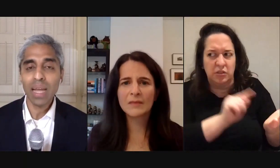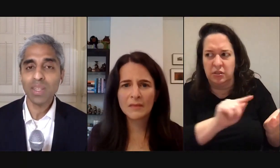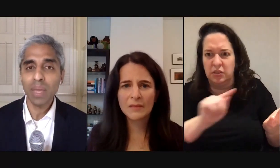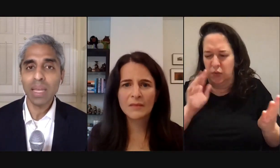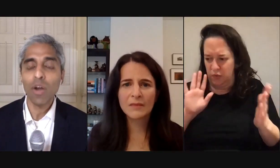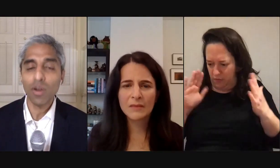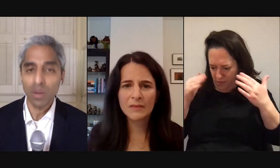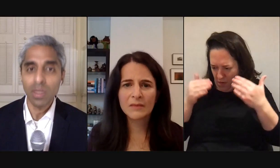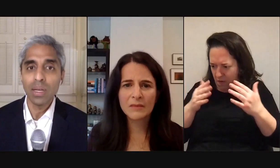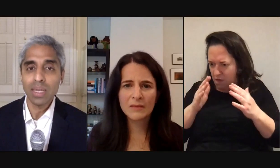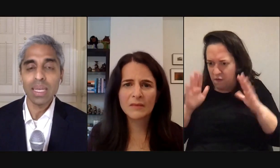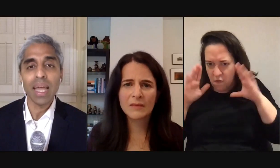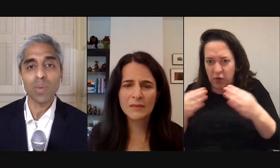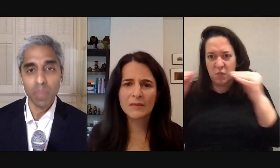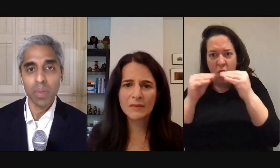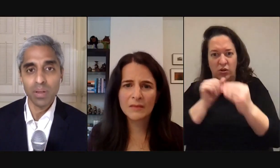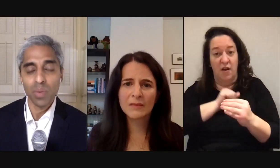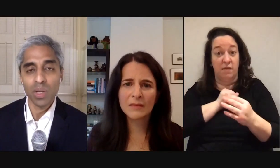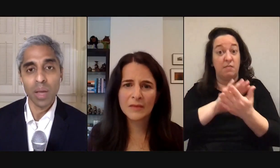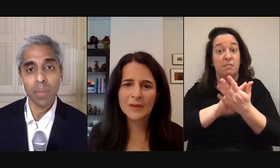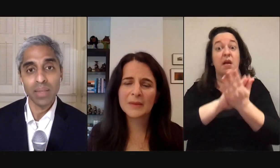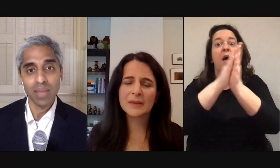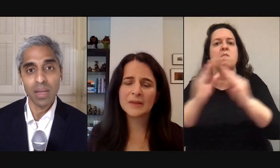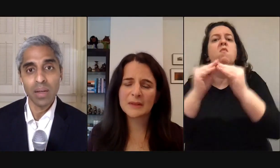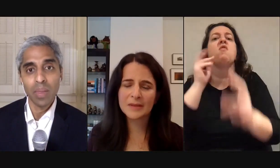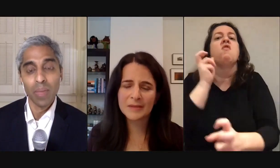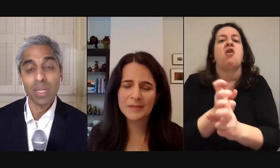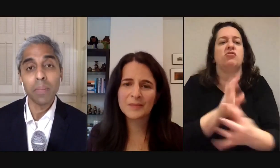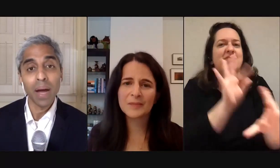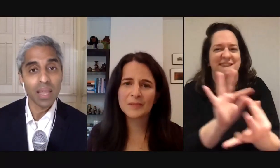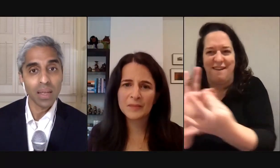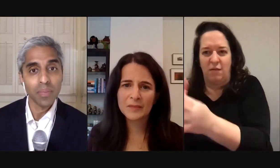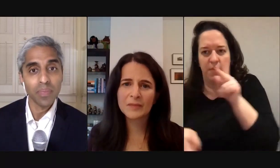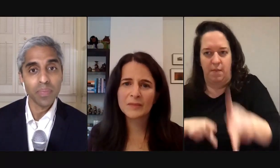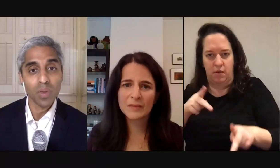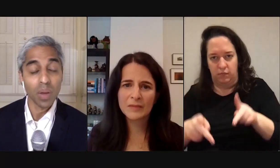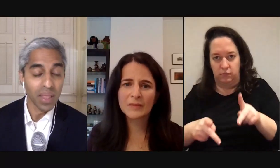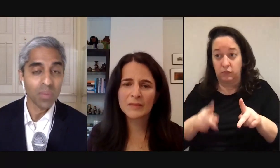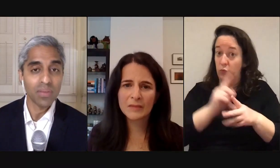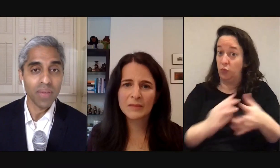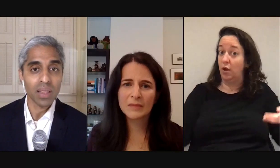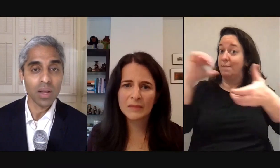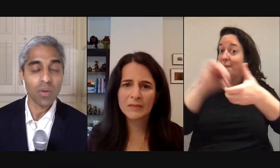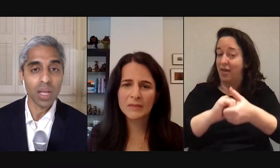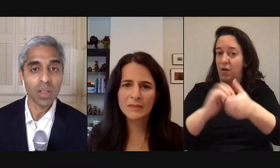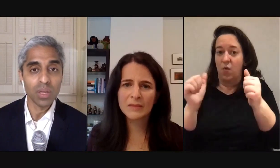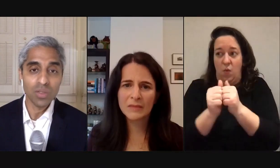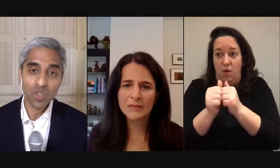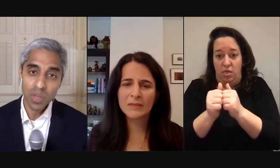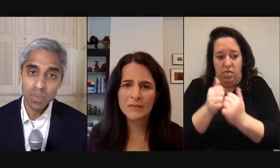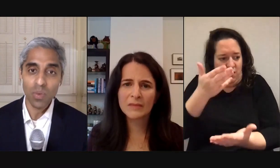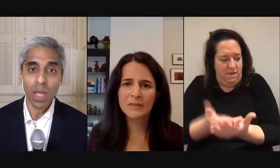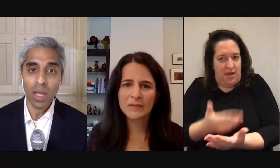how it can actually make it harder to connect with people when you're in that mindset when you combine that combine that with the fact that chronic